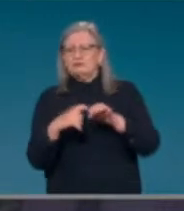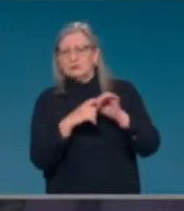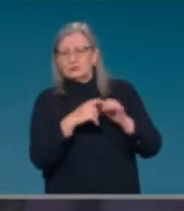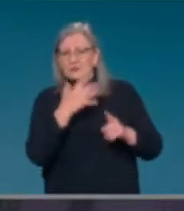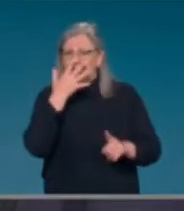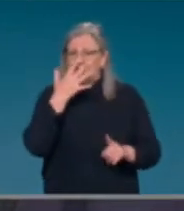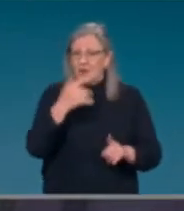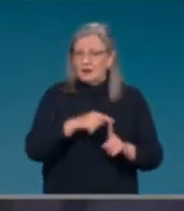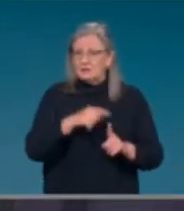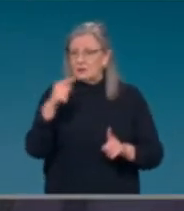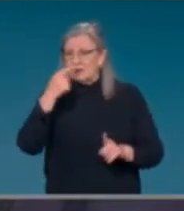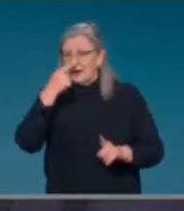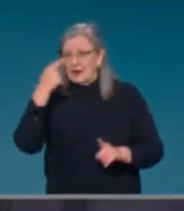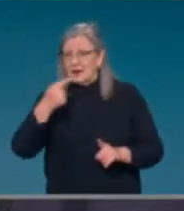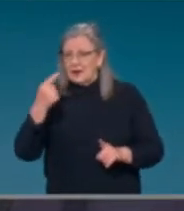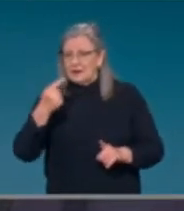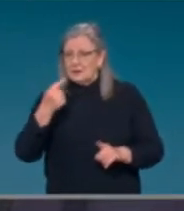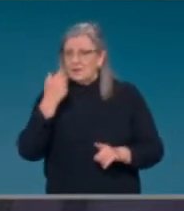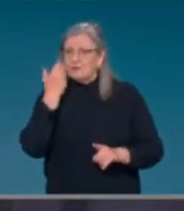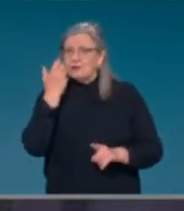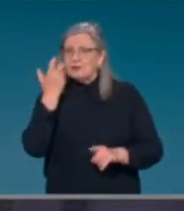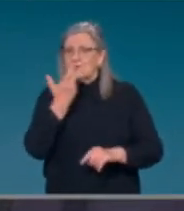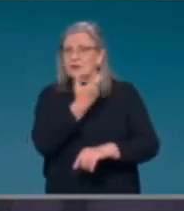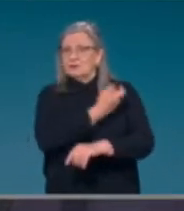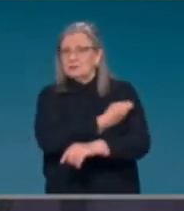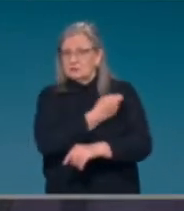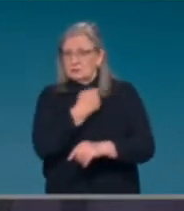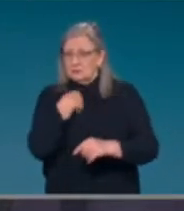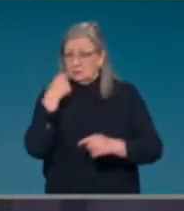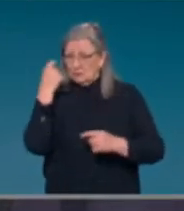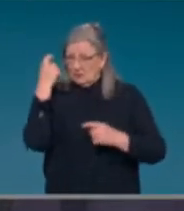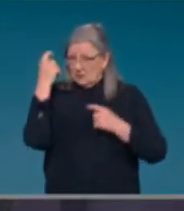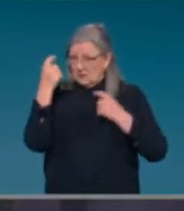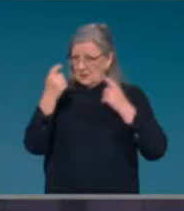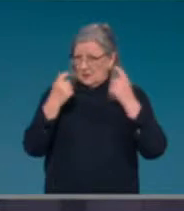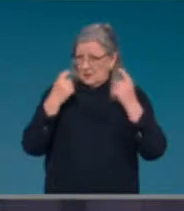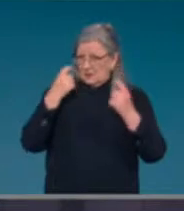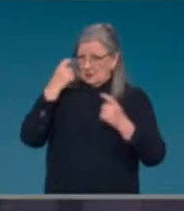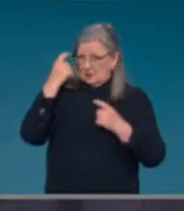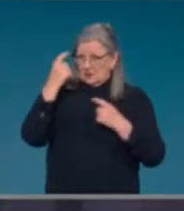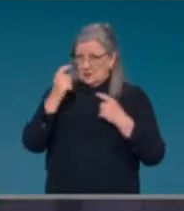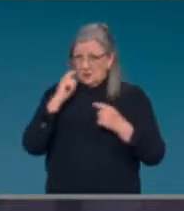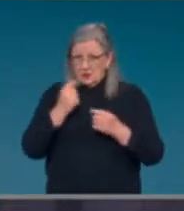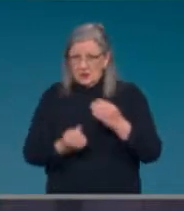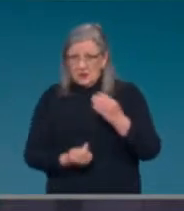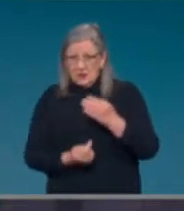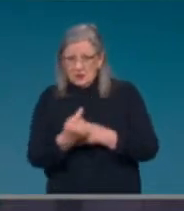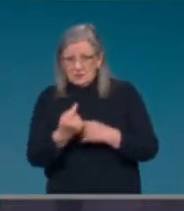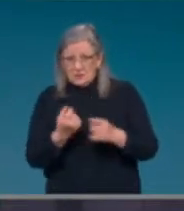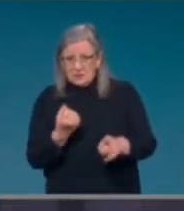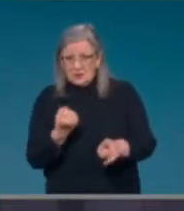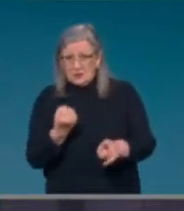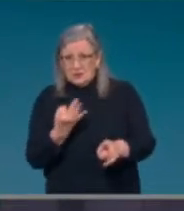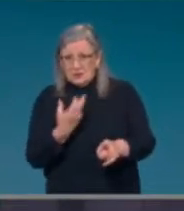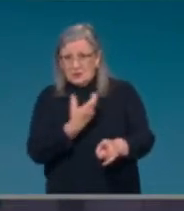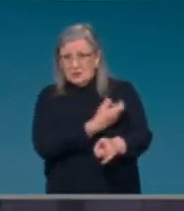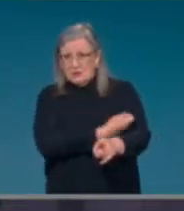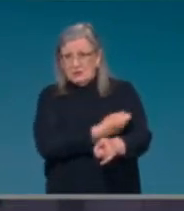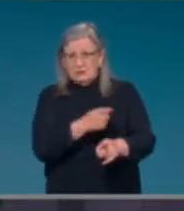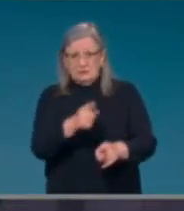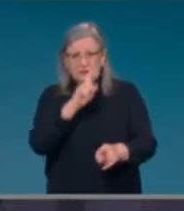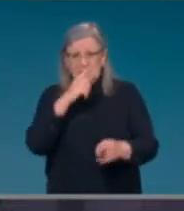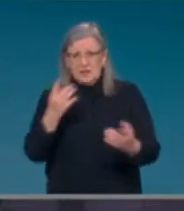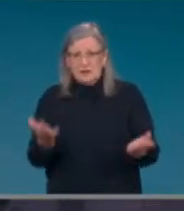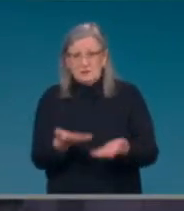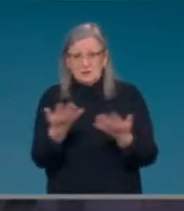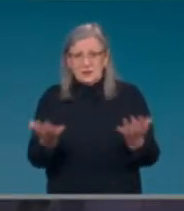do you ever see a situation where it will be no jab, no play? We've got that for other vaccinations for children now, they're going to be able to get a COVID jab. How do you see that